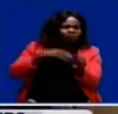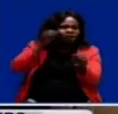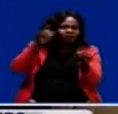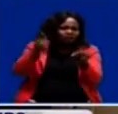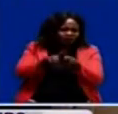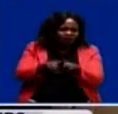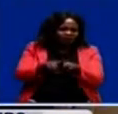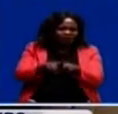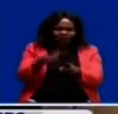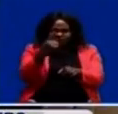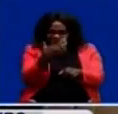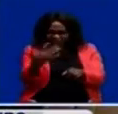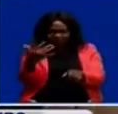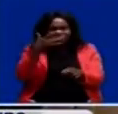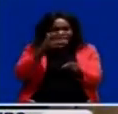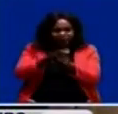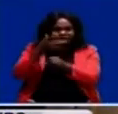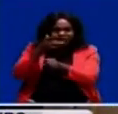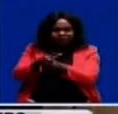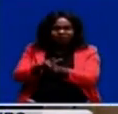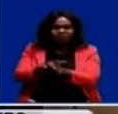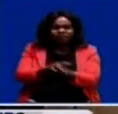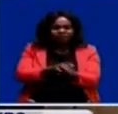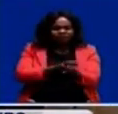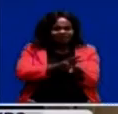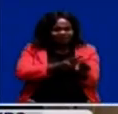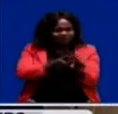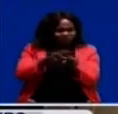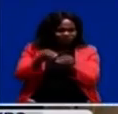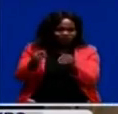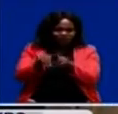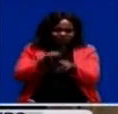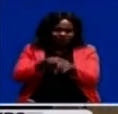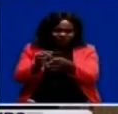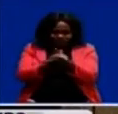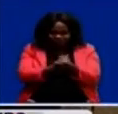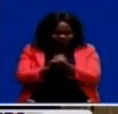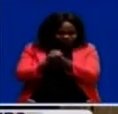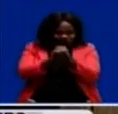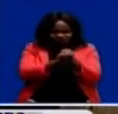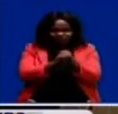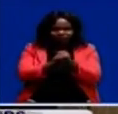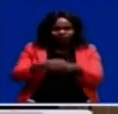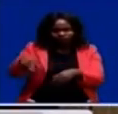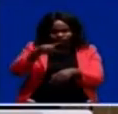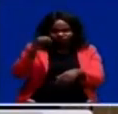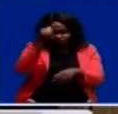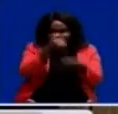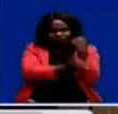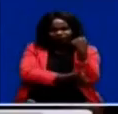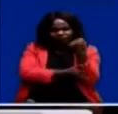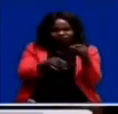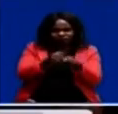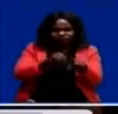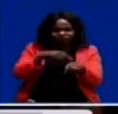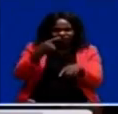promised ourselves, which is what we are translating into practice, is to cooperate more and more as African countries. And we said, look, why